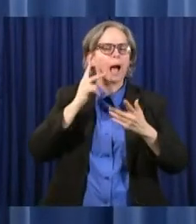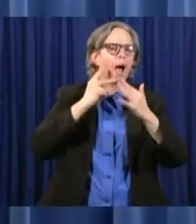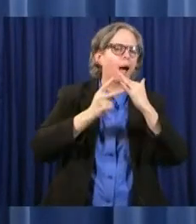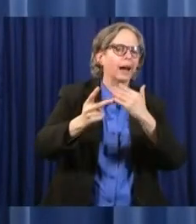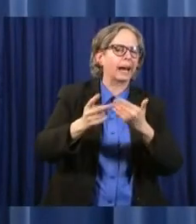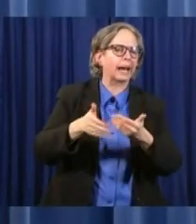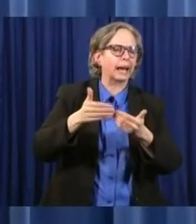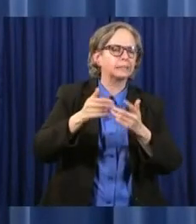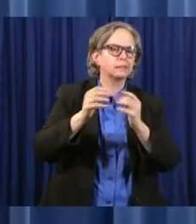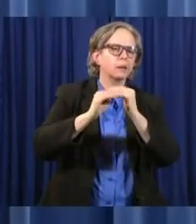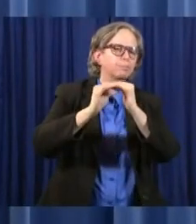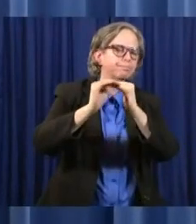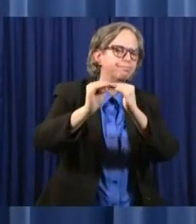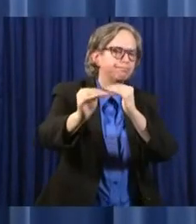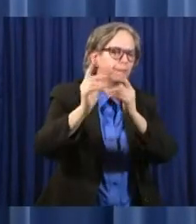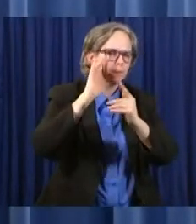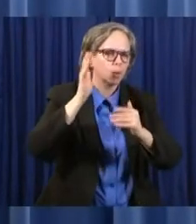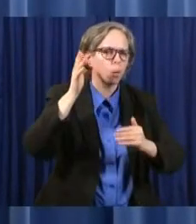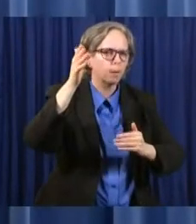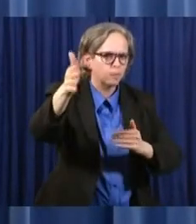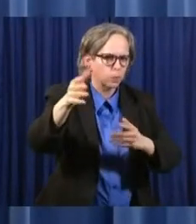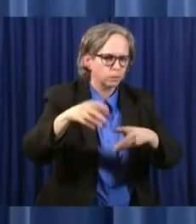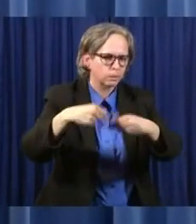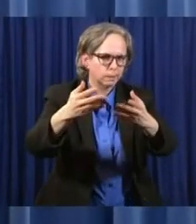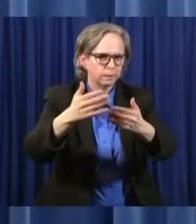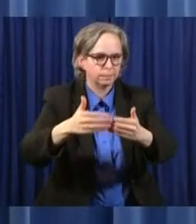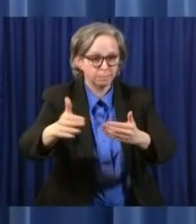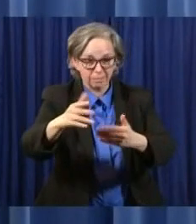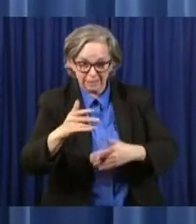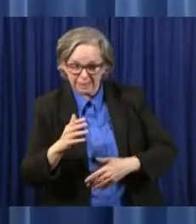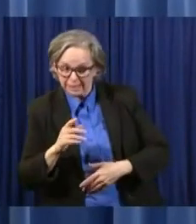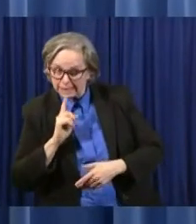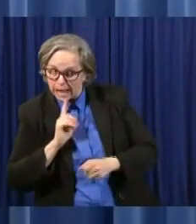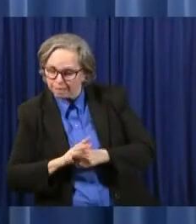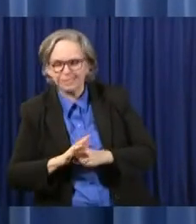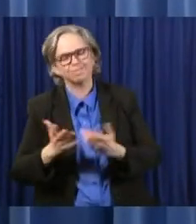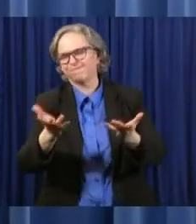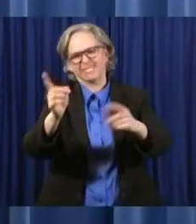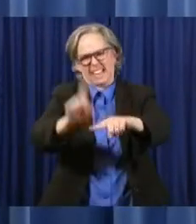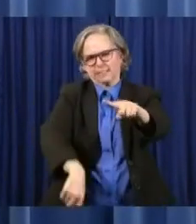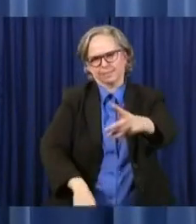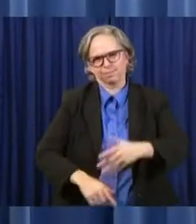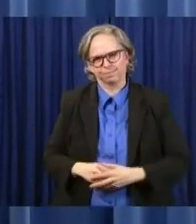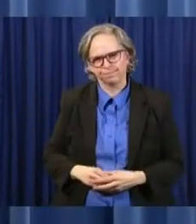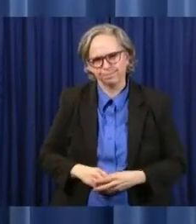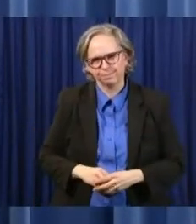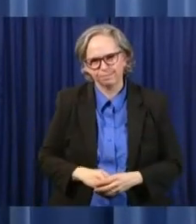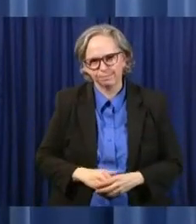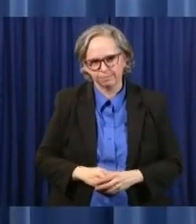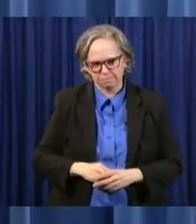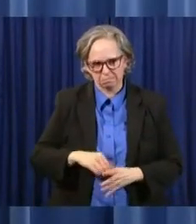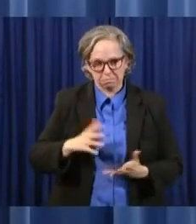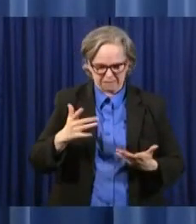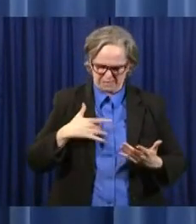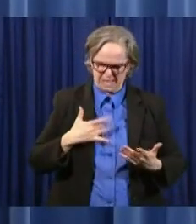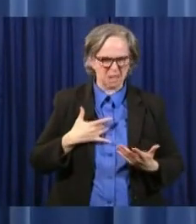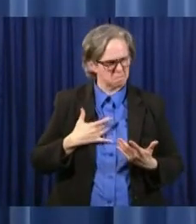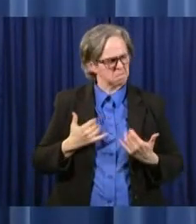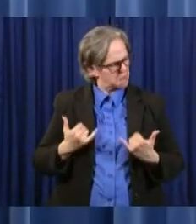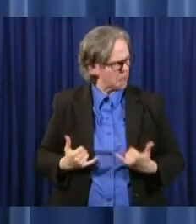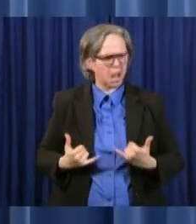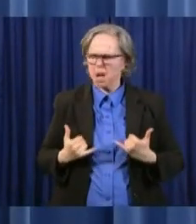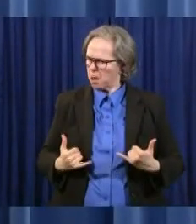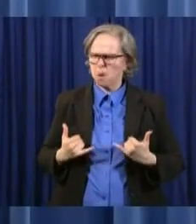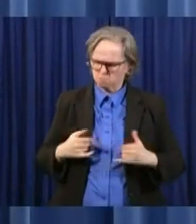go through this this next year without any guarantees. We can't guarantee anything, but we felt that taking that now and